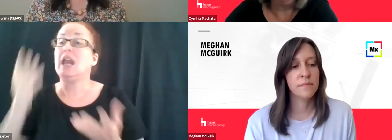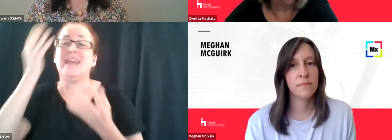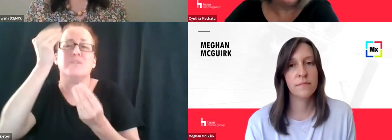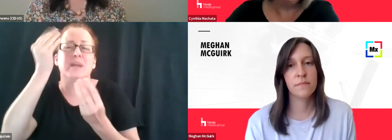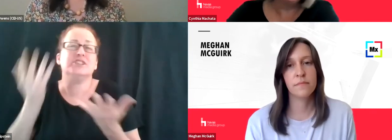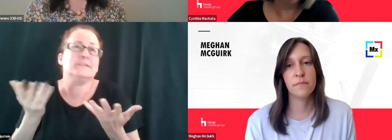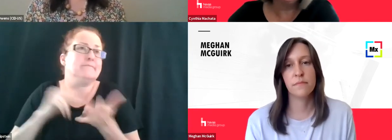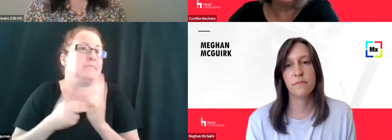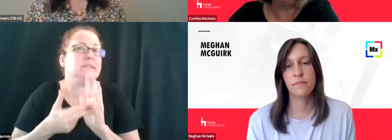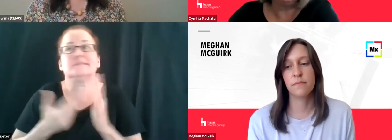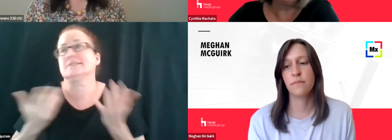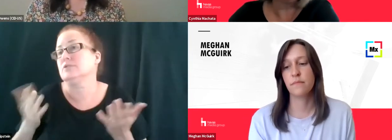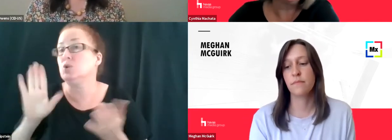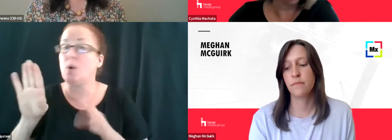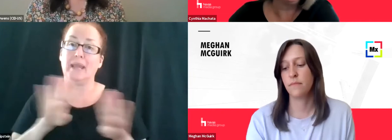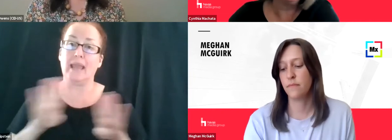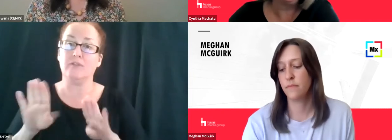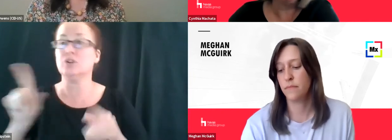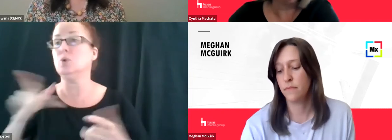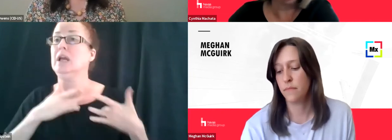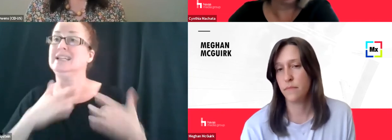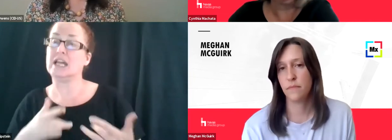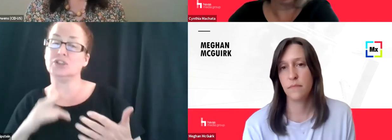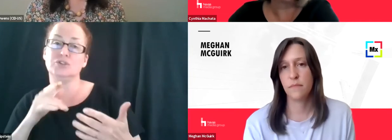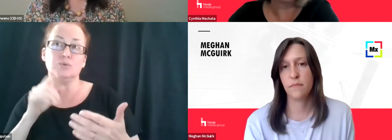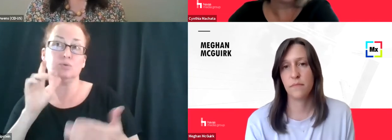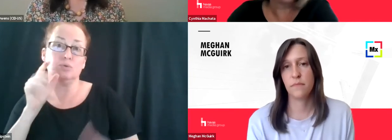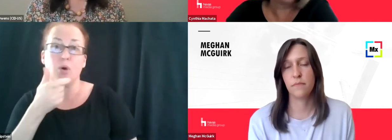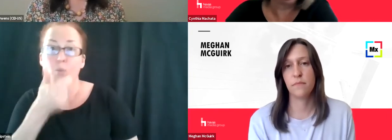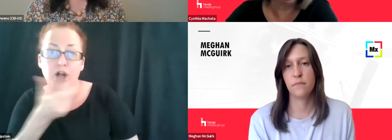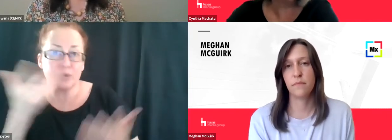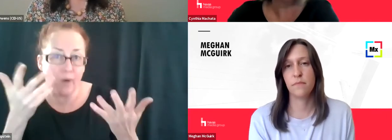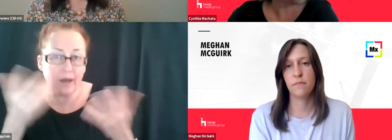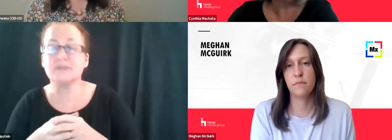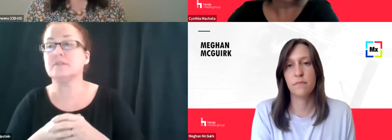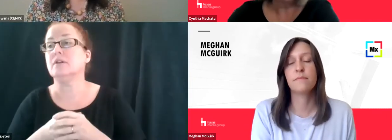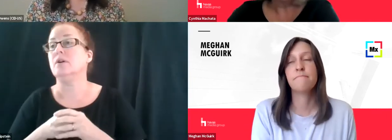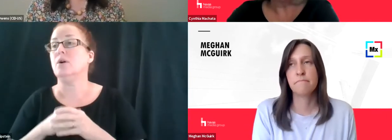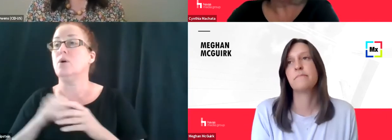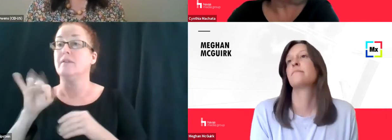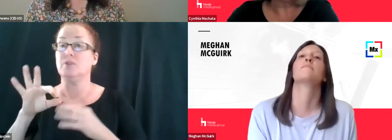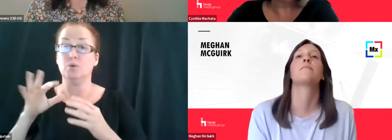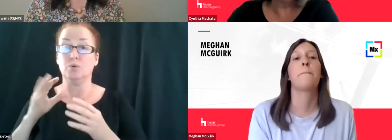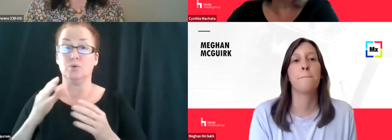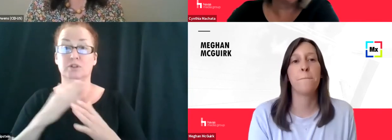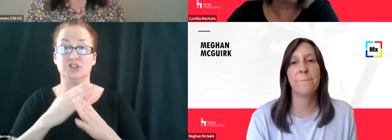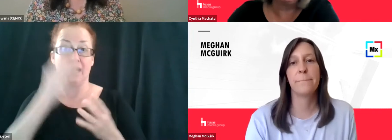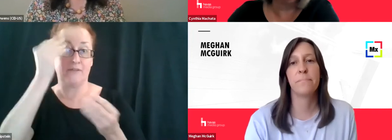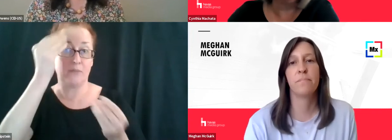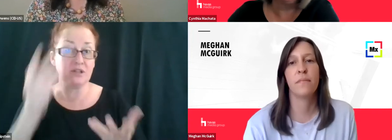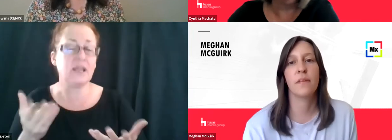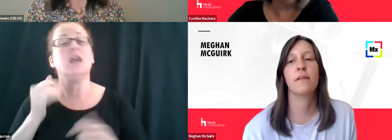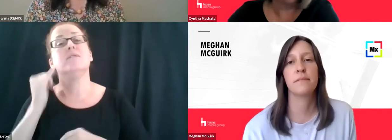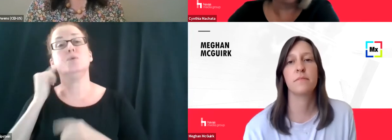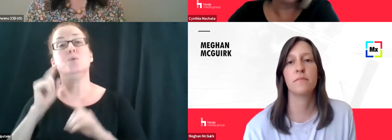be your behavior on, on that site or on that app. It can also be, if you've given information, you go online and you shop